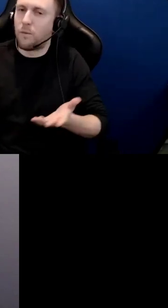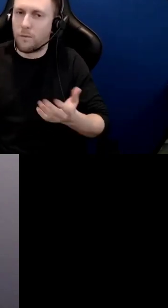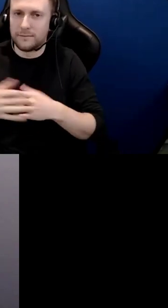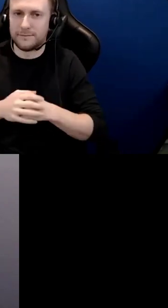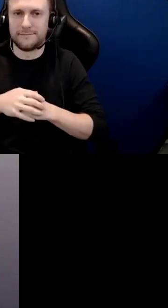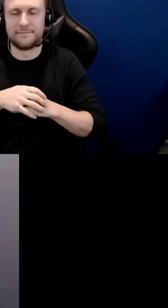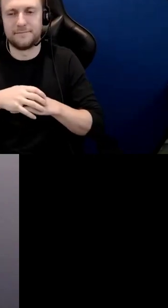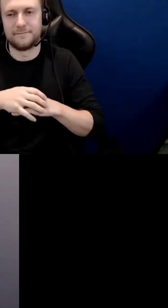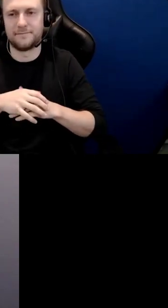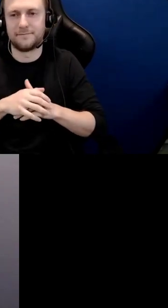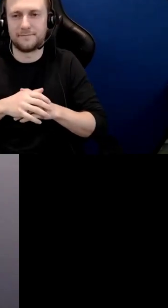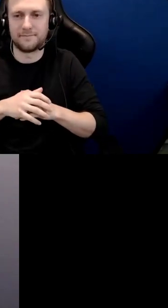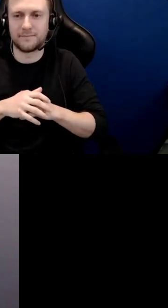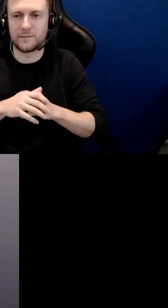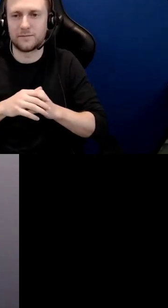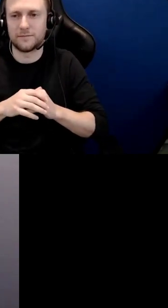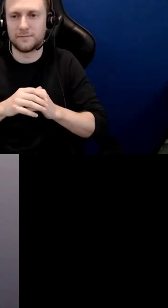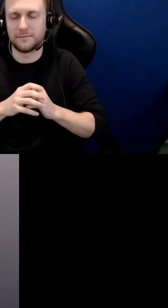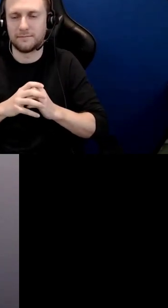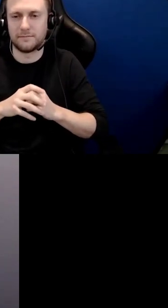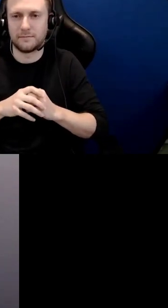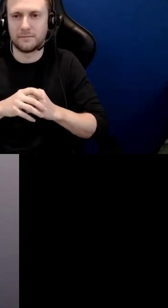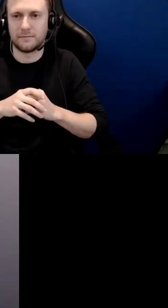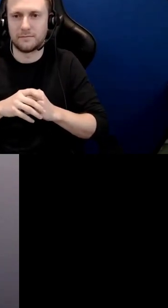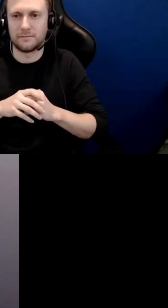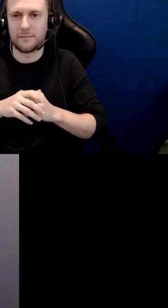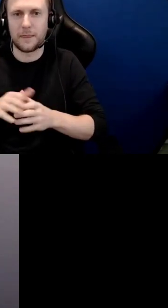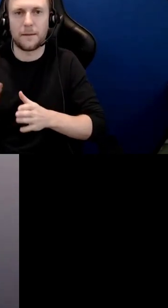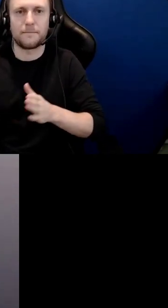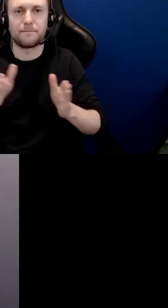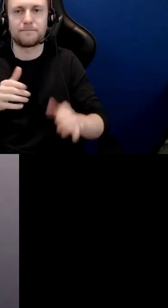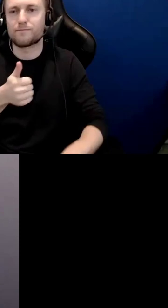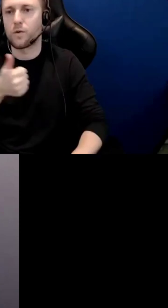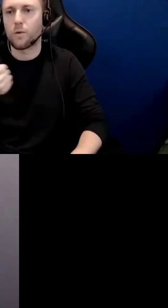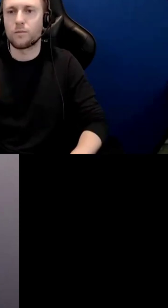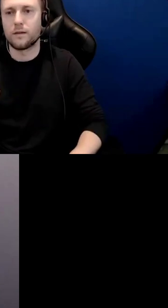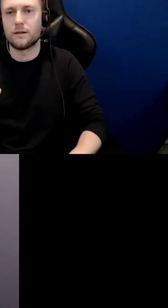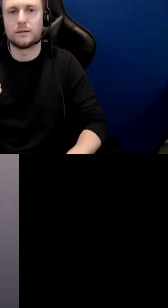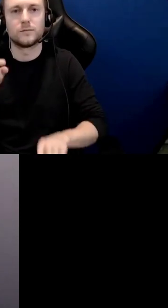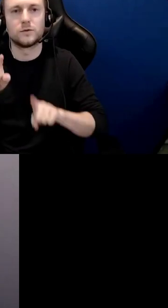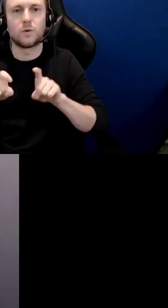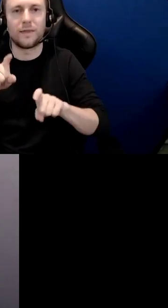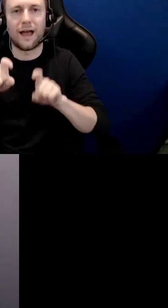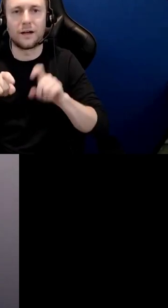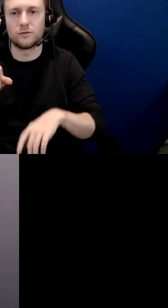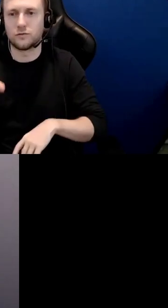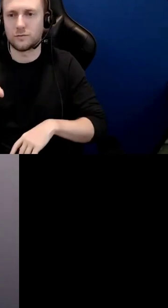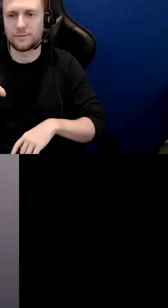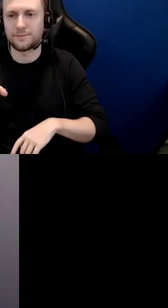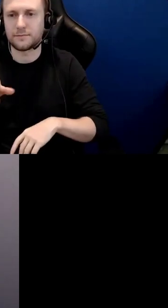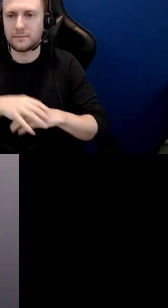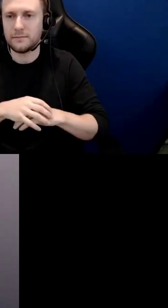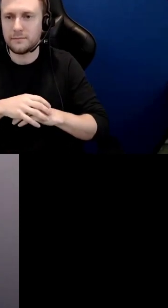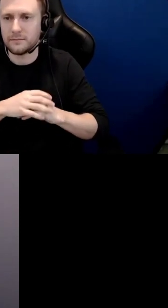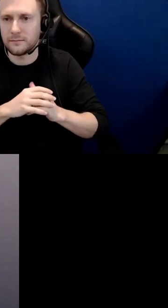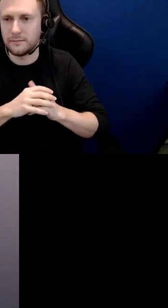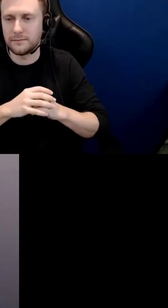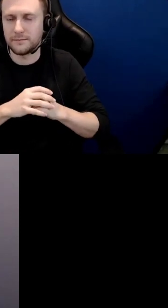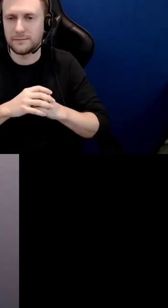how do you feel you get to pick as many of these options as you want let's tune into how we're feeling energized